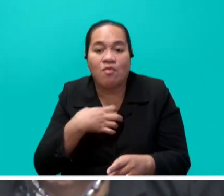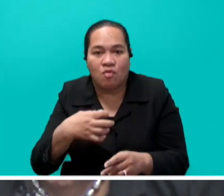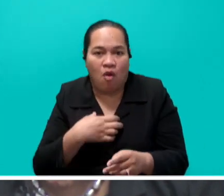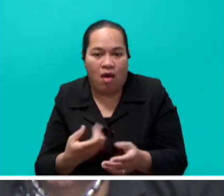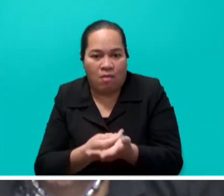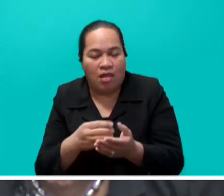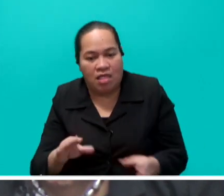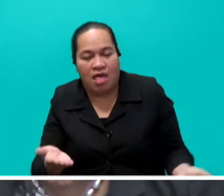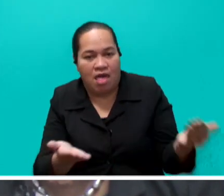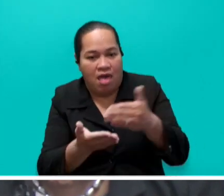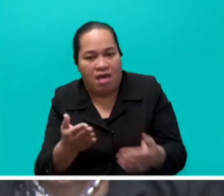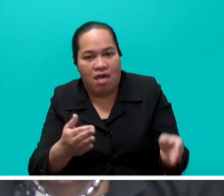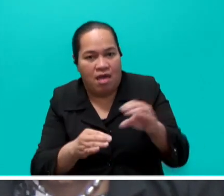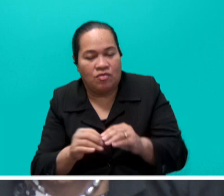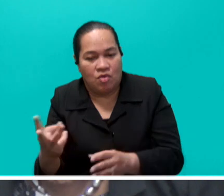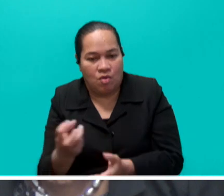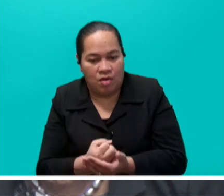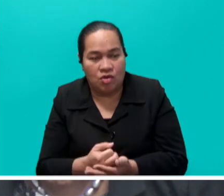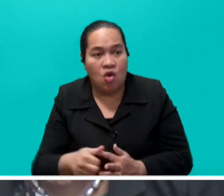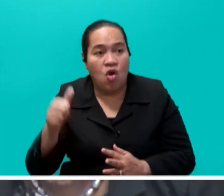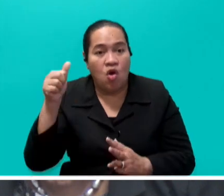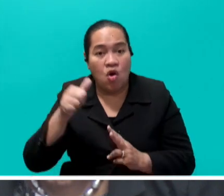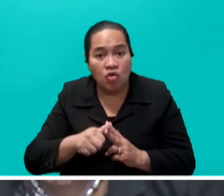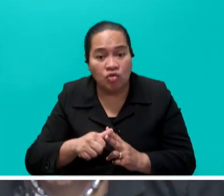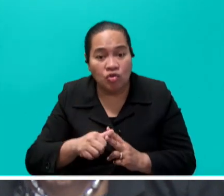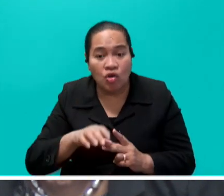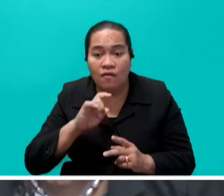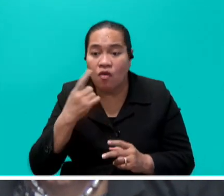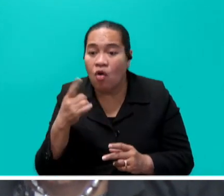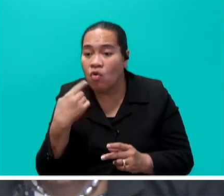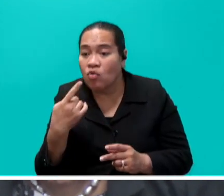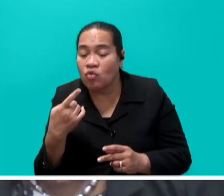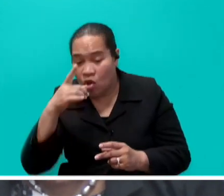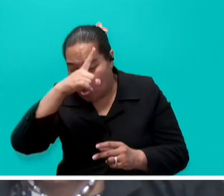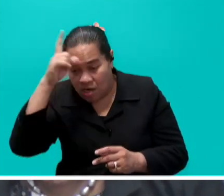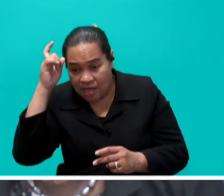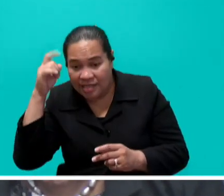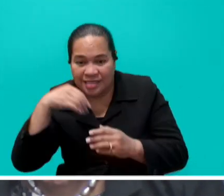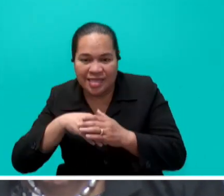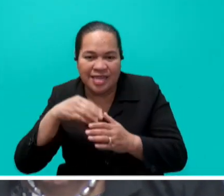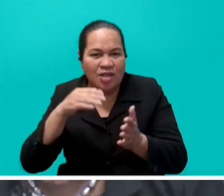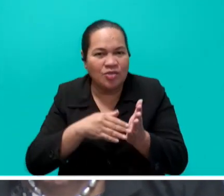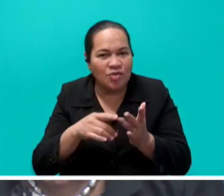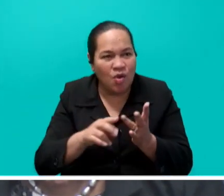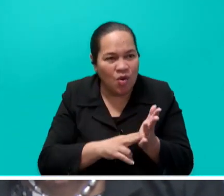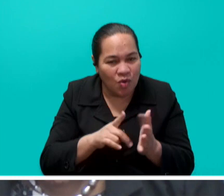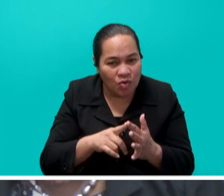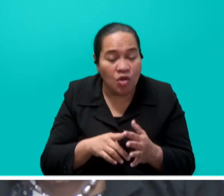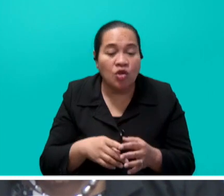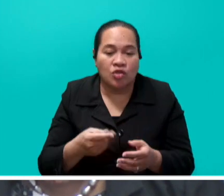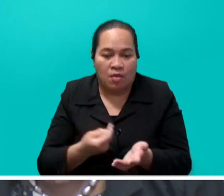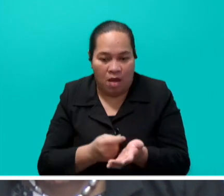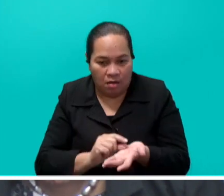relieving appointments should the need arise for zone nurses. Relievers are remunerated with